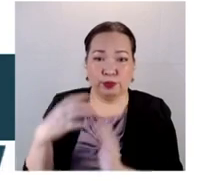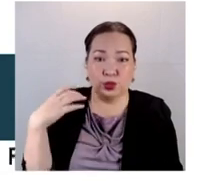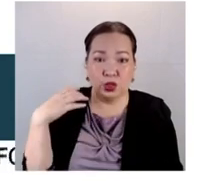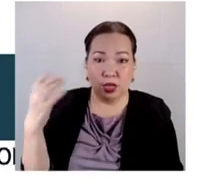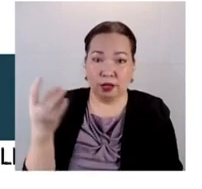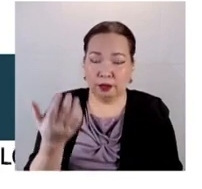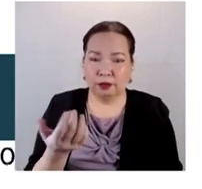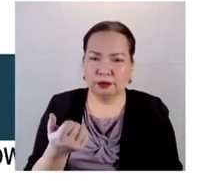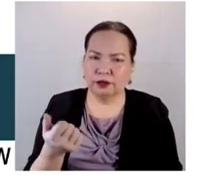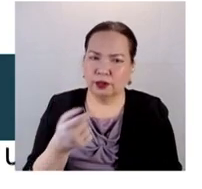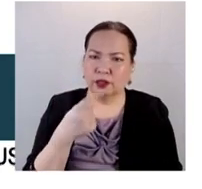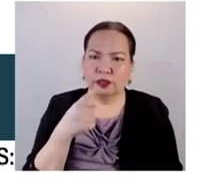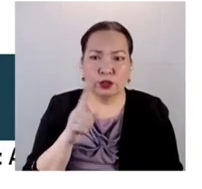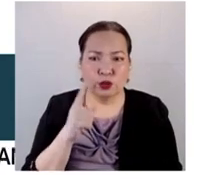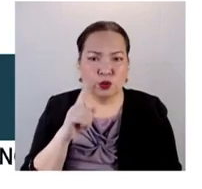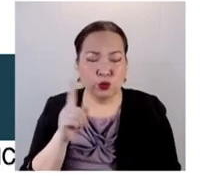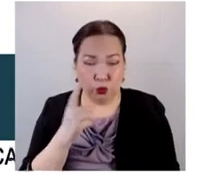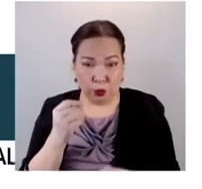terminated?